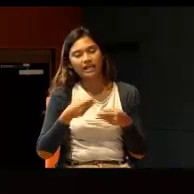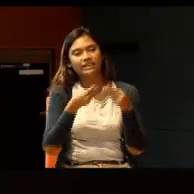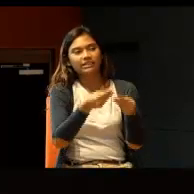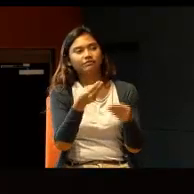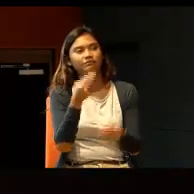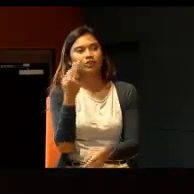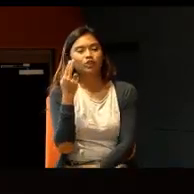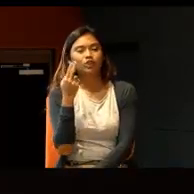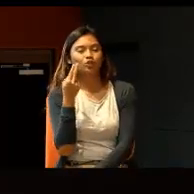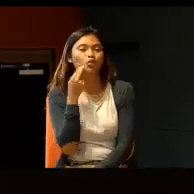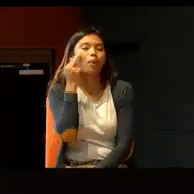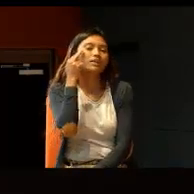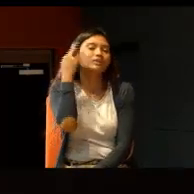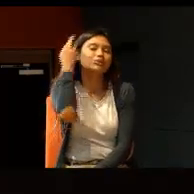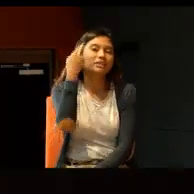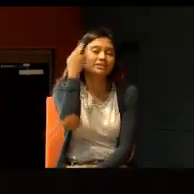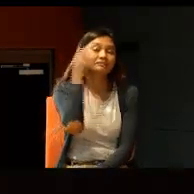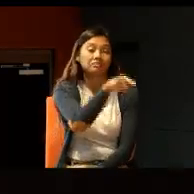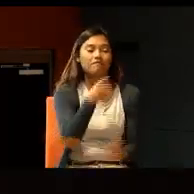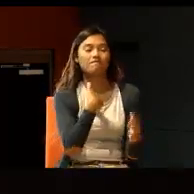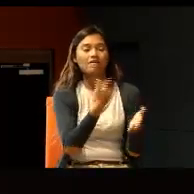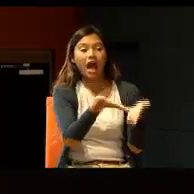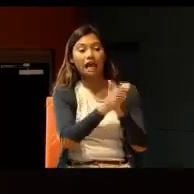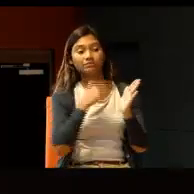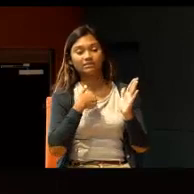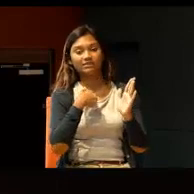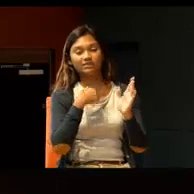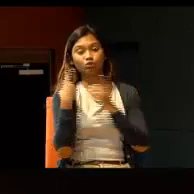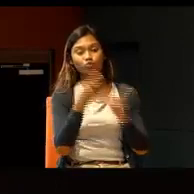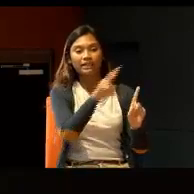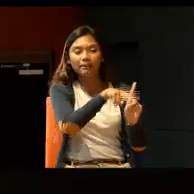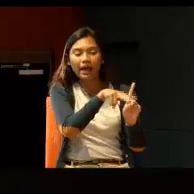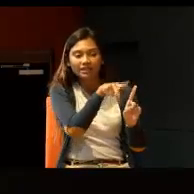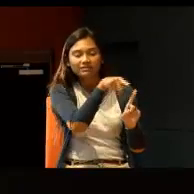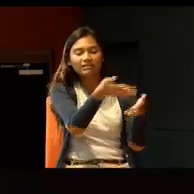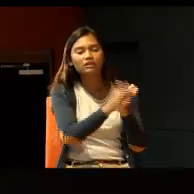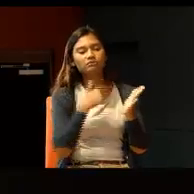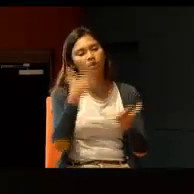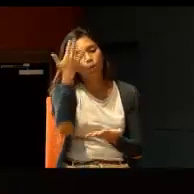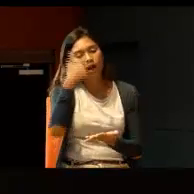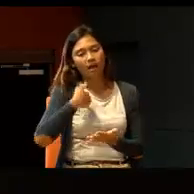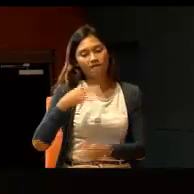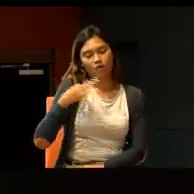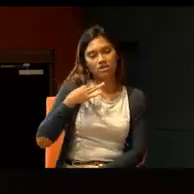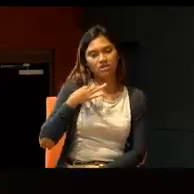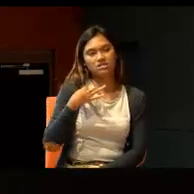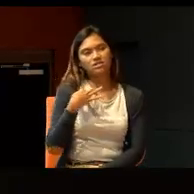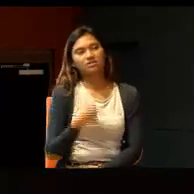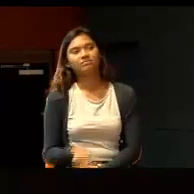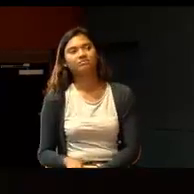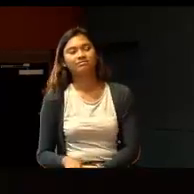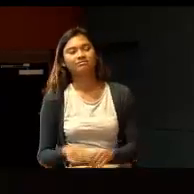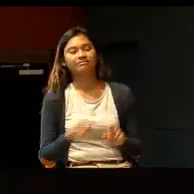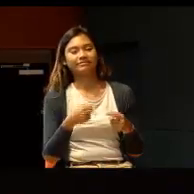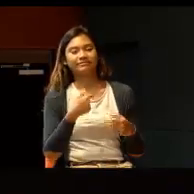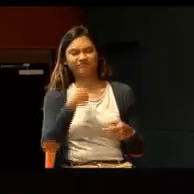guess why. When he asked me, why do you want to volunteer? Why do you want to take up this assignment? I gave all the expected